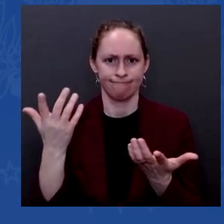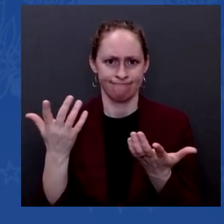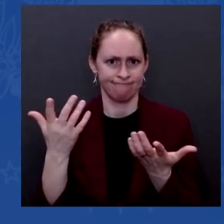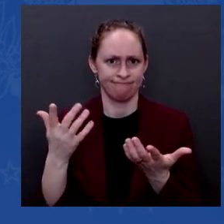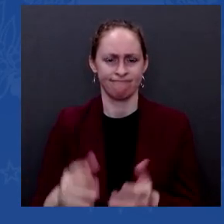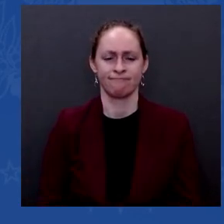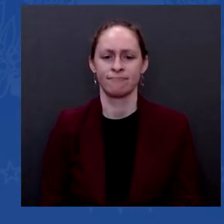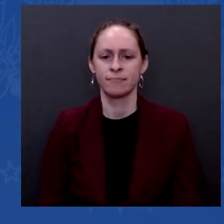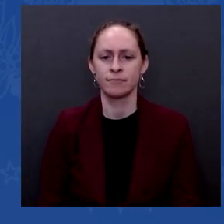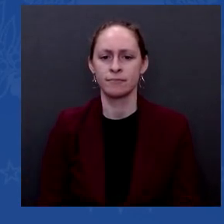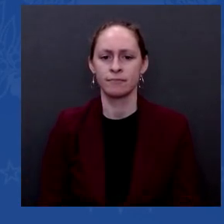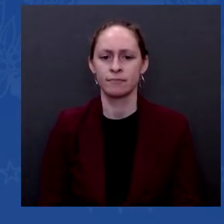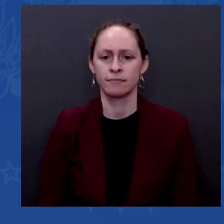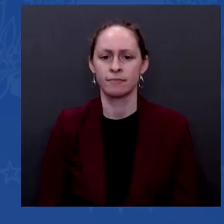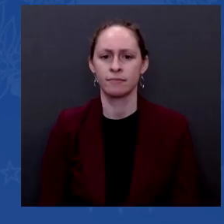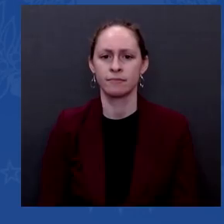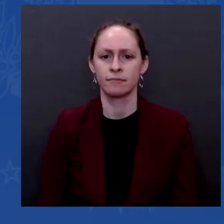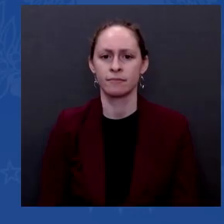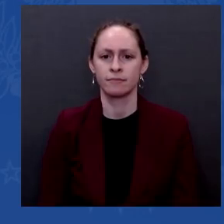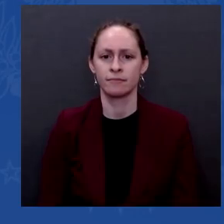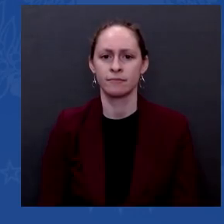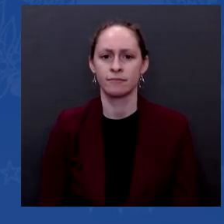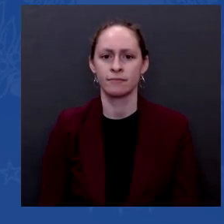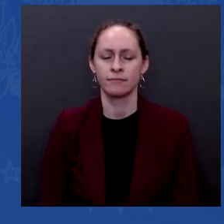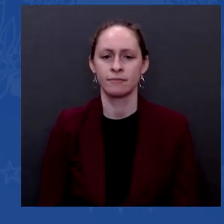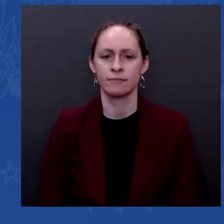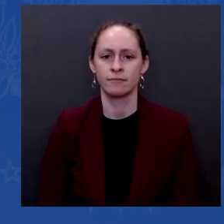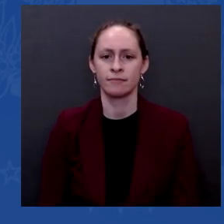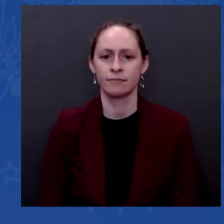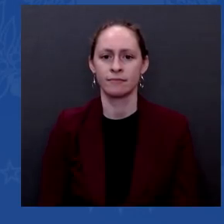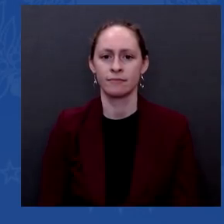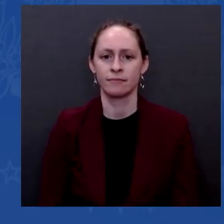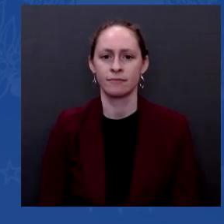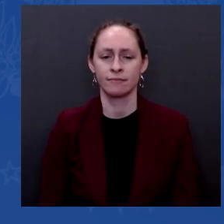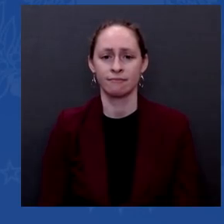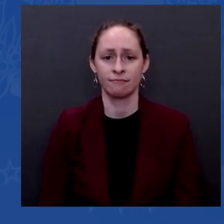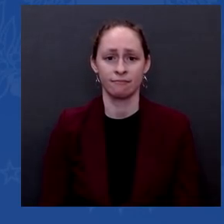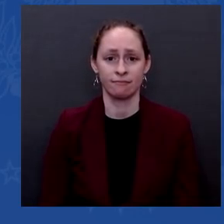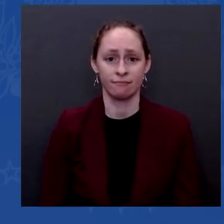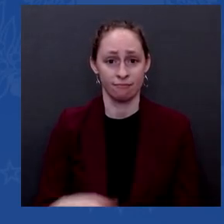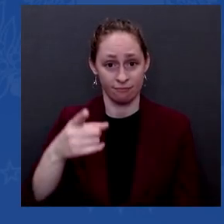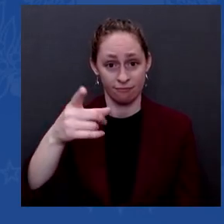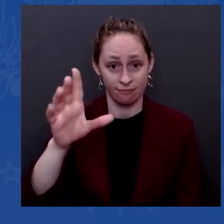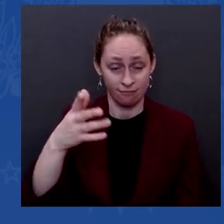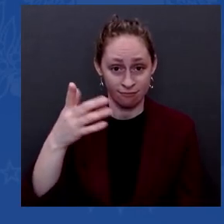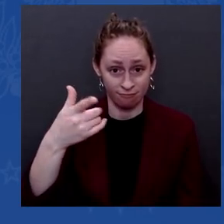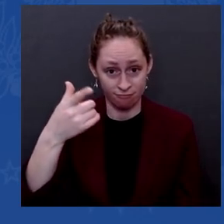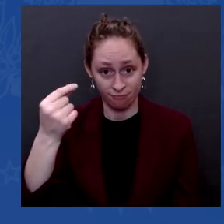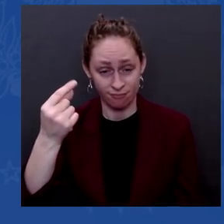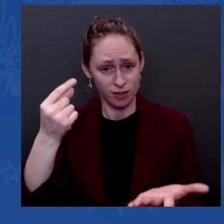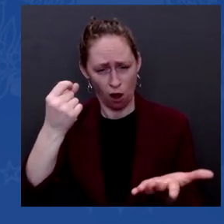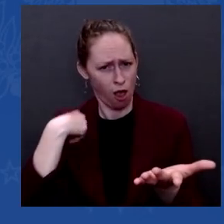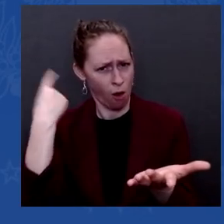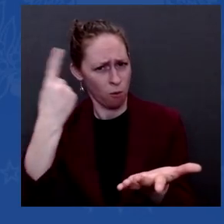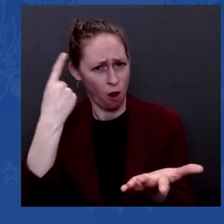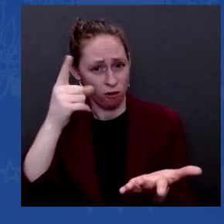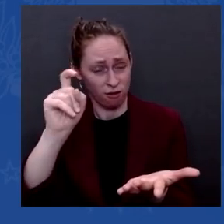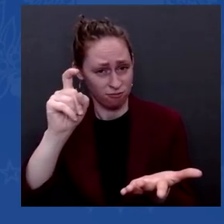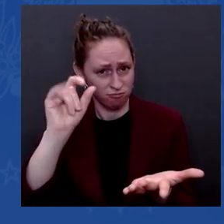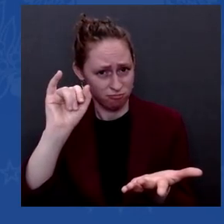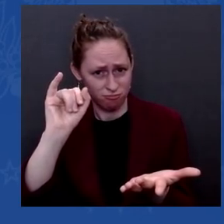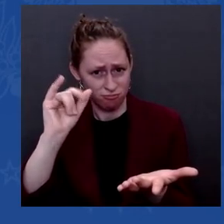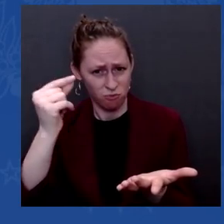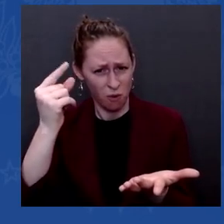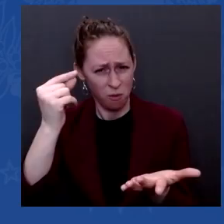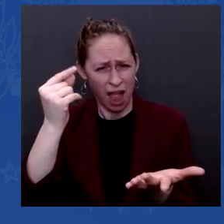make the judgment whether they're correct. Well, so the question I have for you, sir, if you'd let me finish, is why do you suppose such large